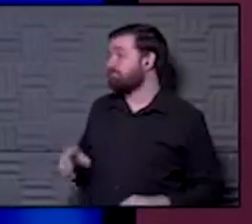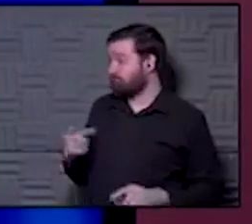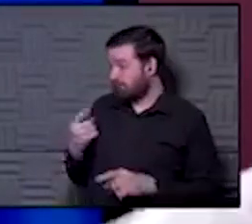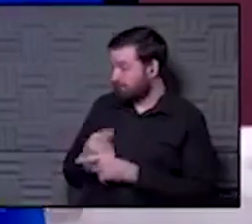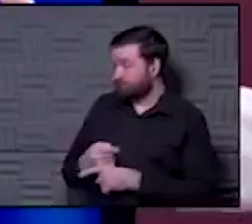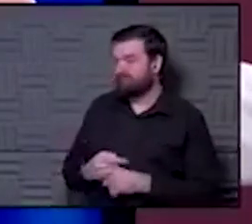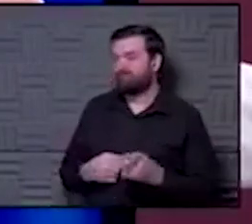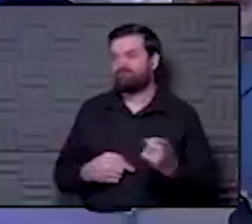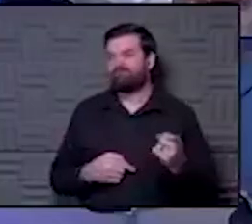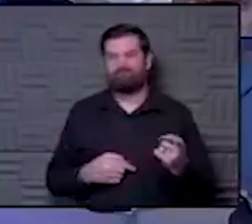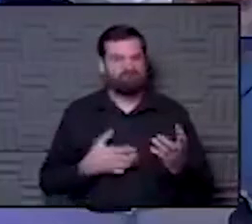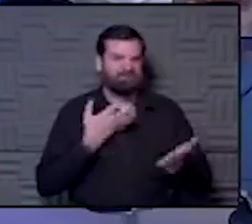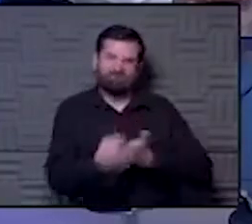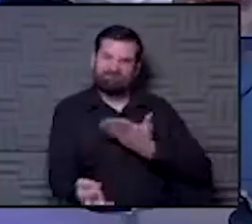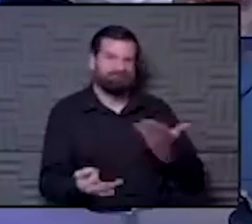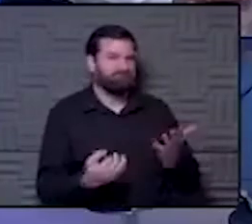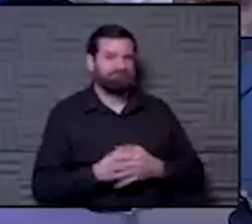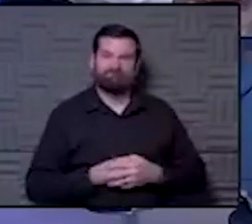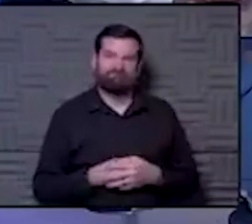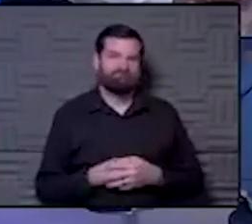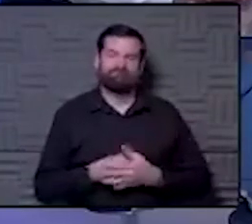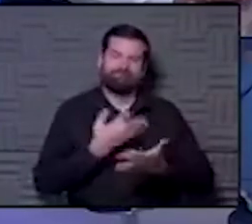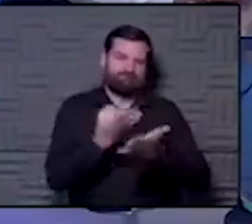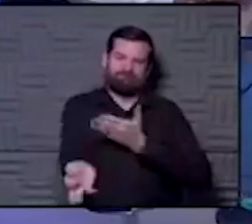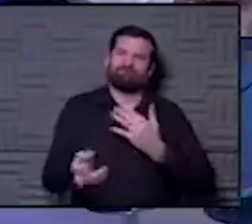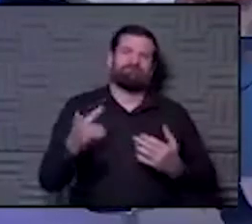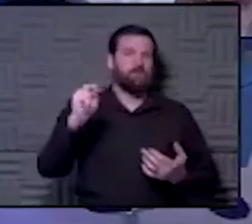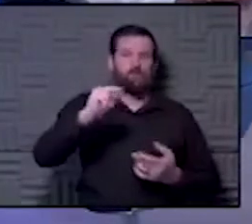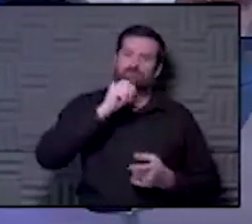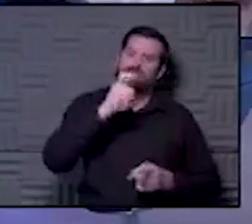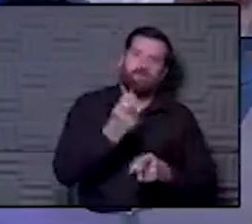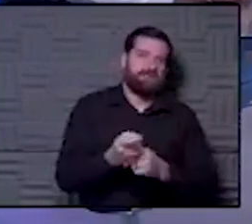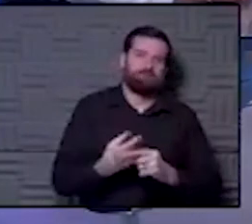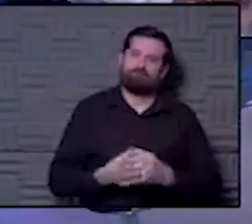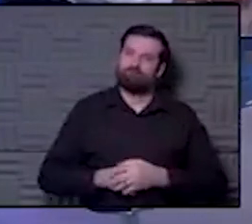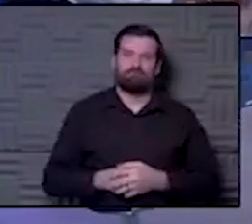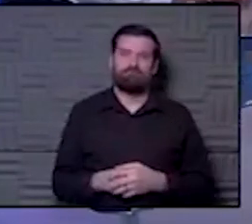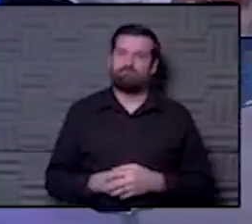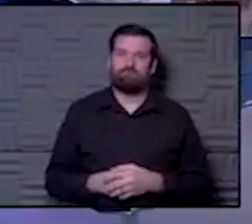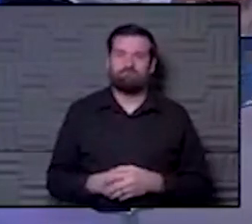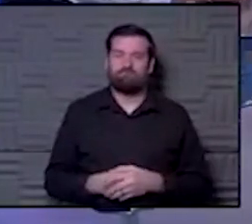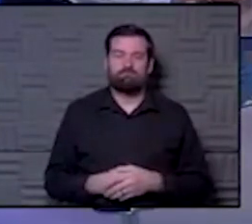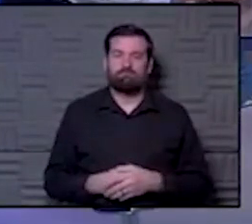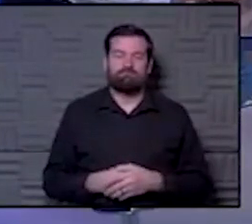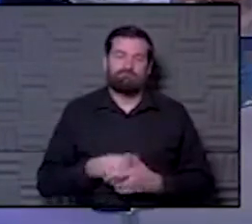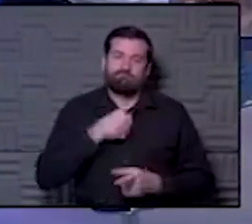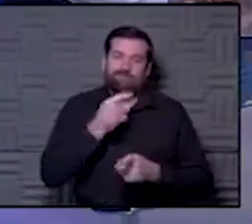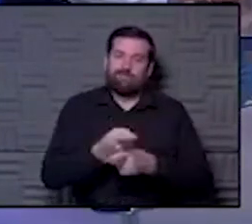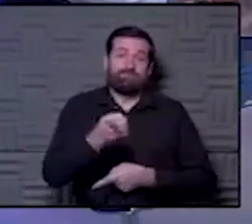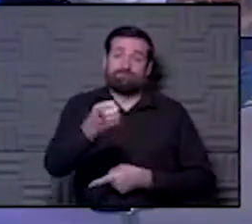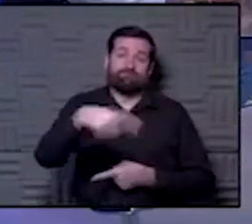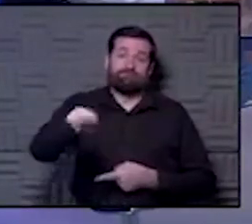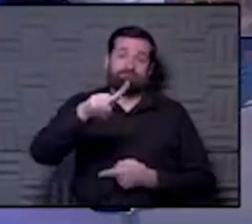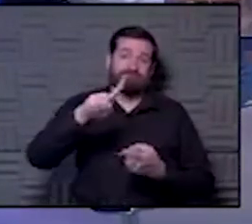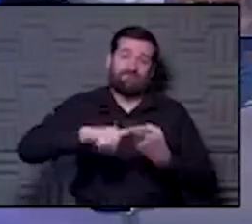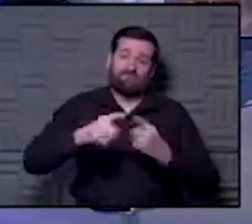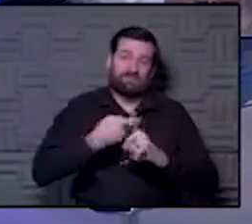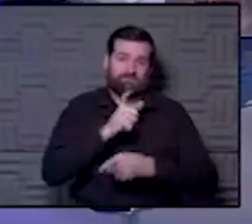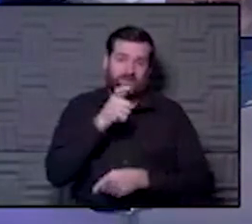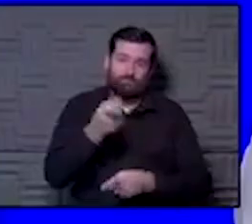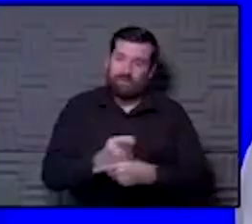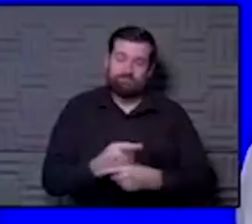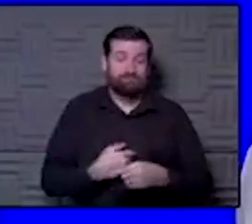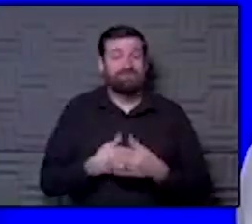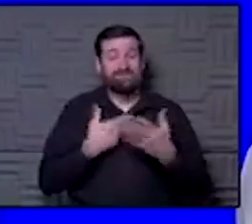is you flunked. Hawk, correct. No, that is not correct. No, is not right. Your friends are not right. Even